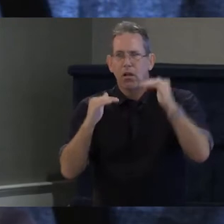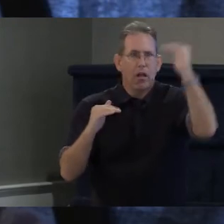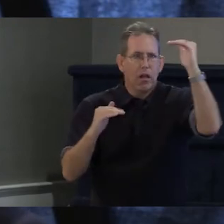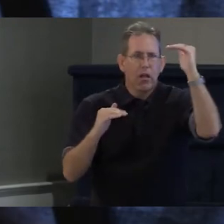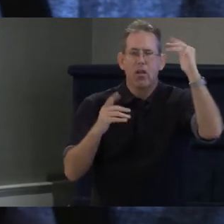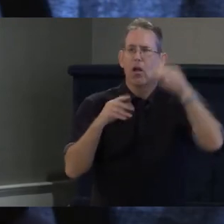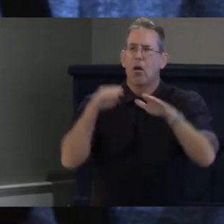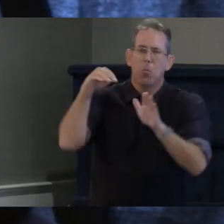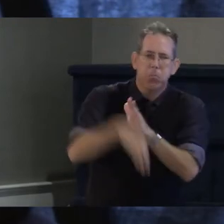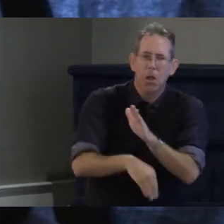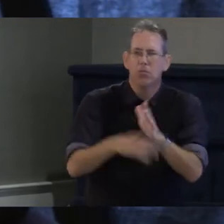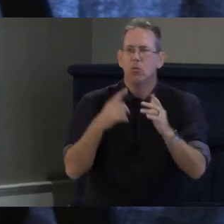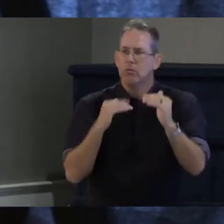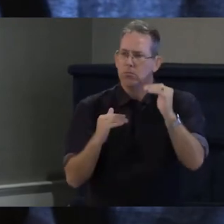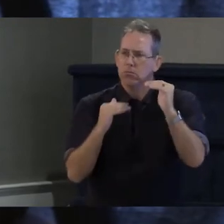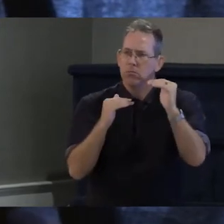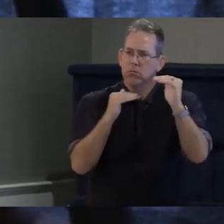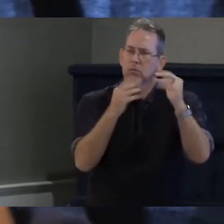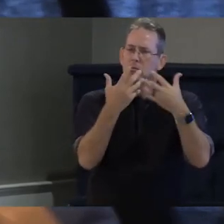done